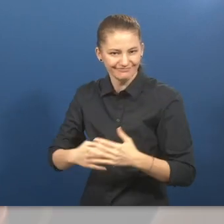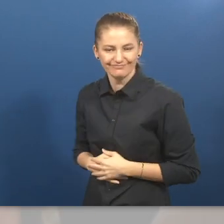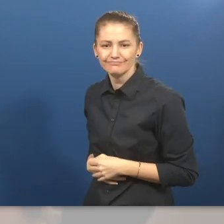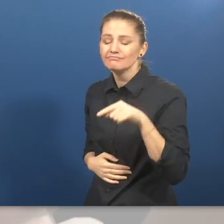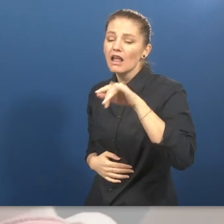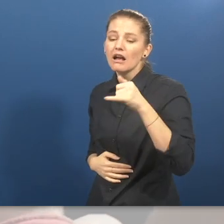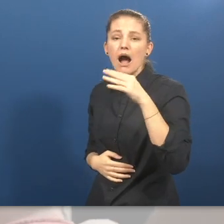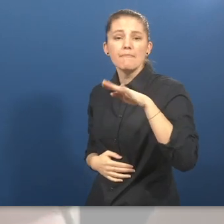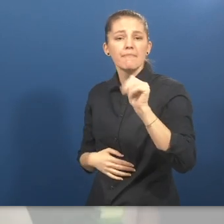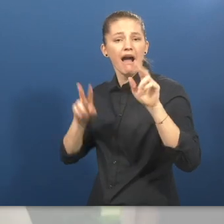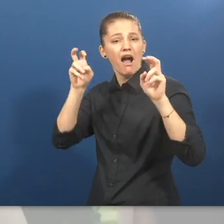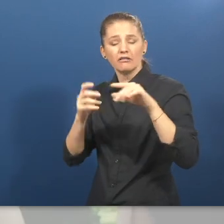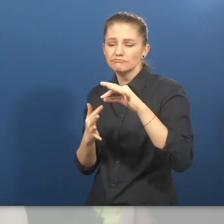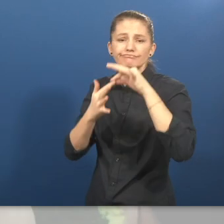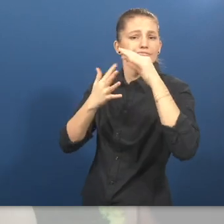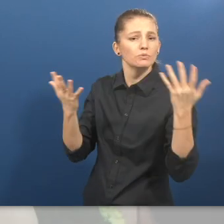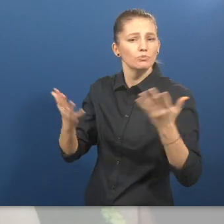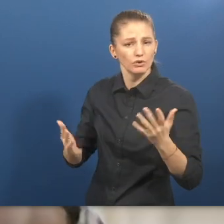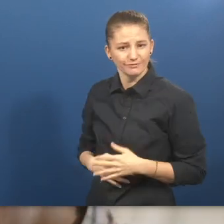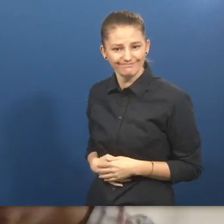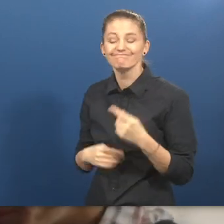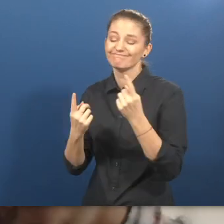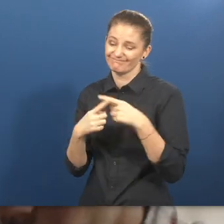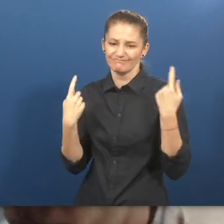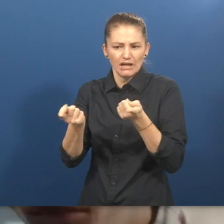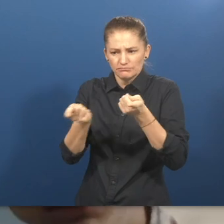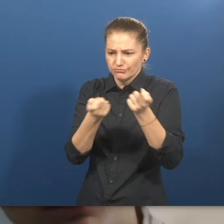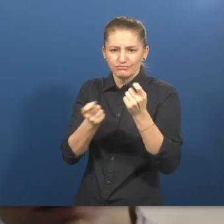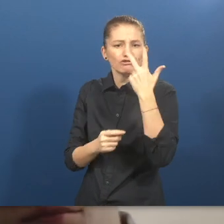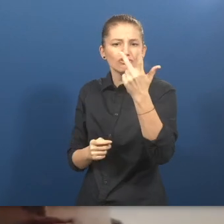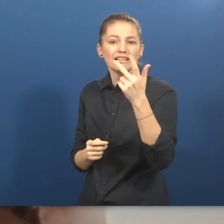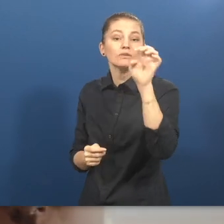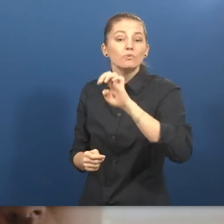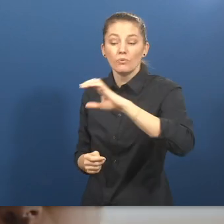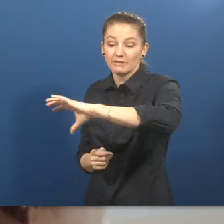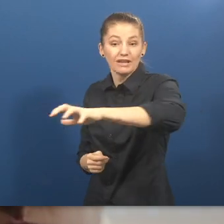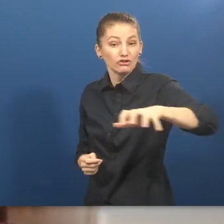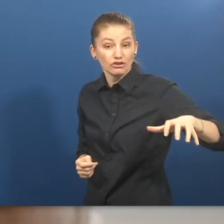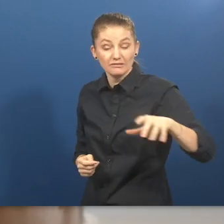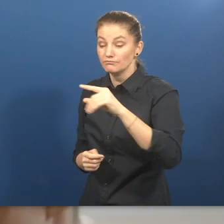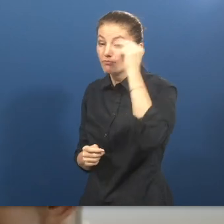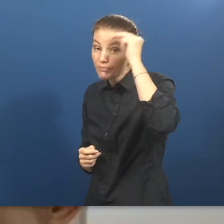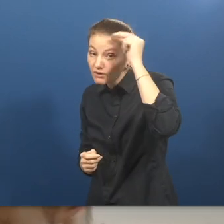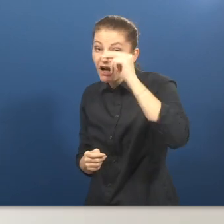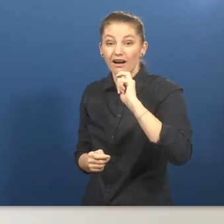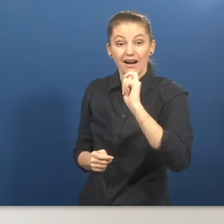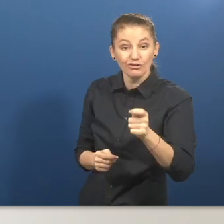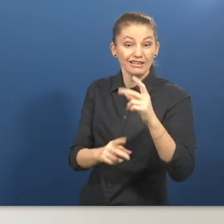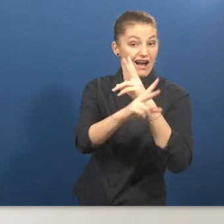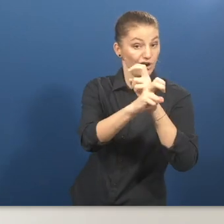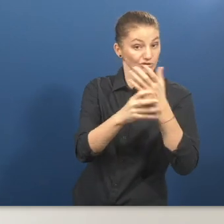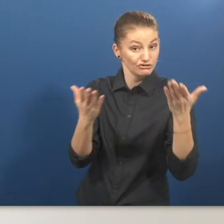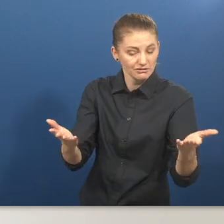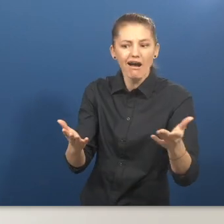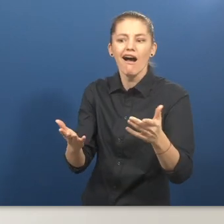people outside using sign language currently we operate in three different european countries bulgaria hungary